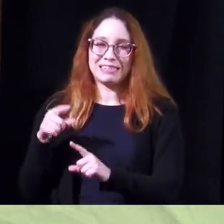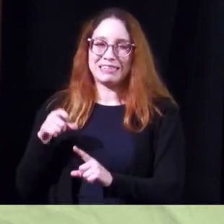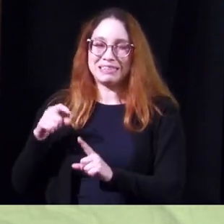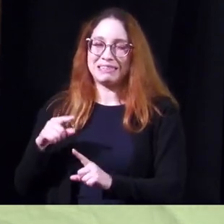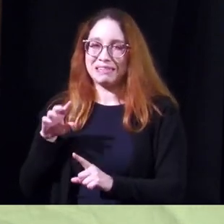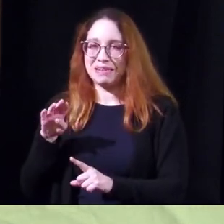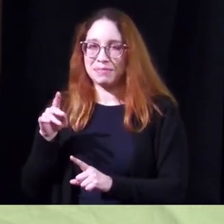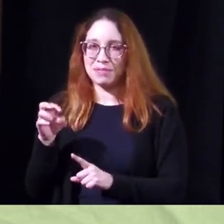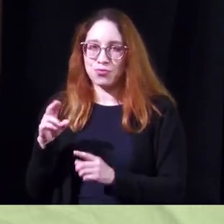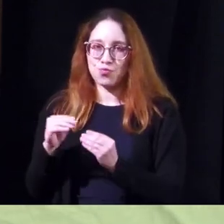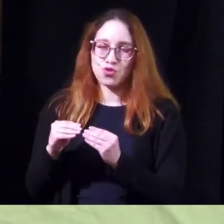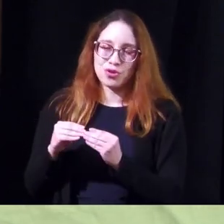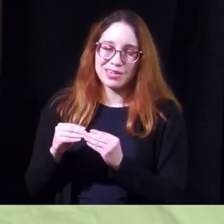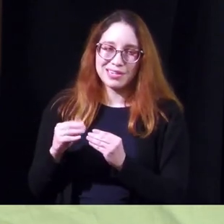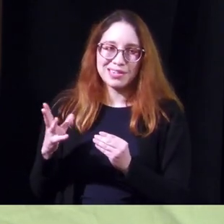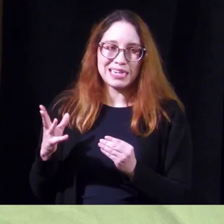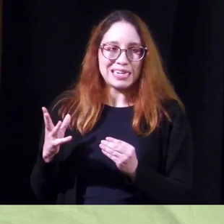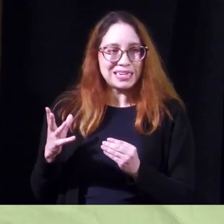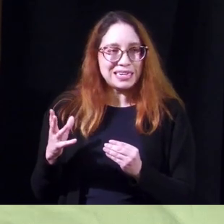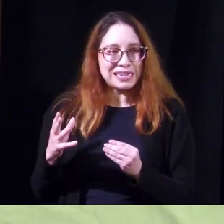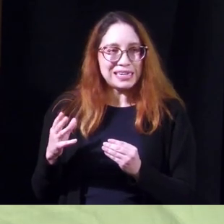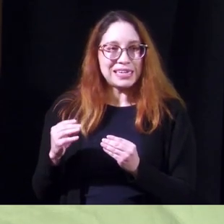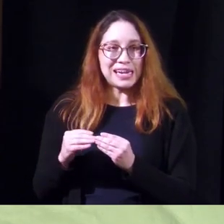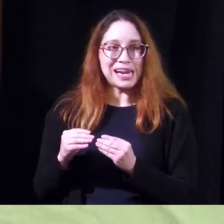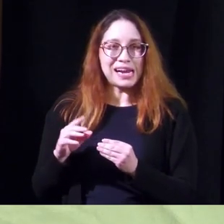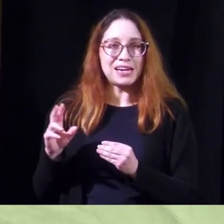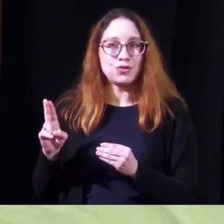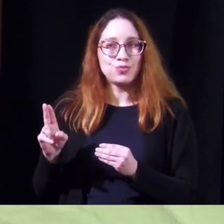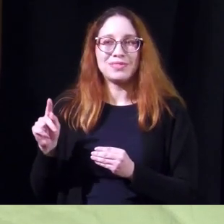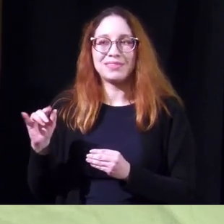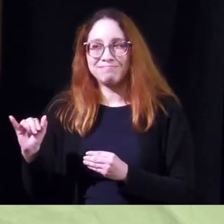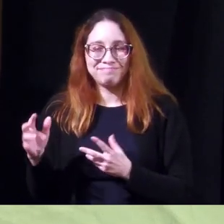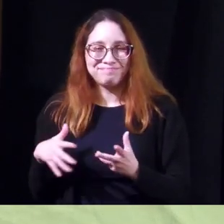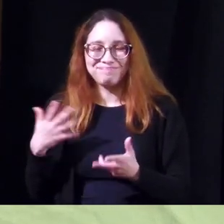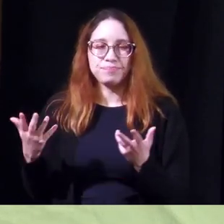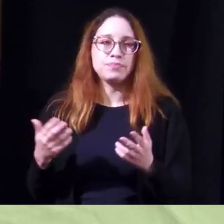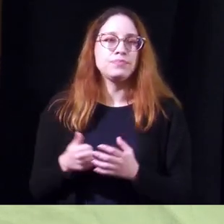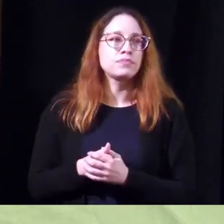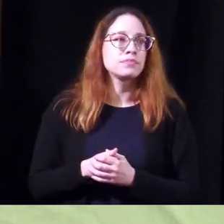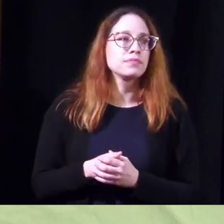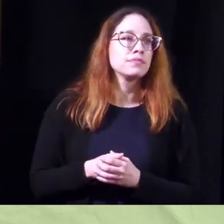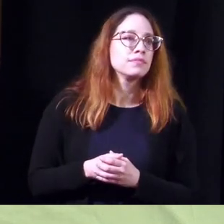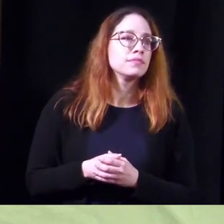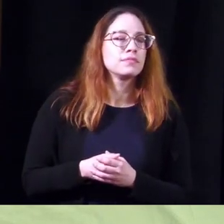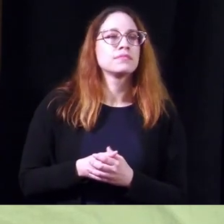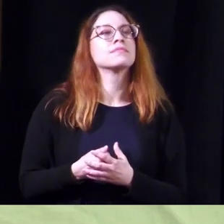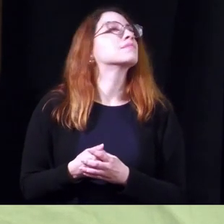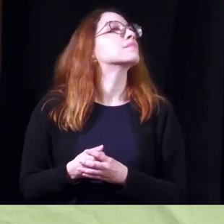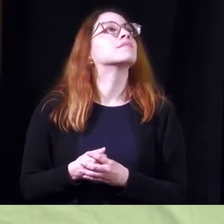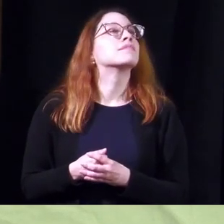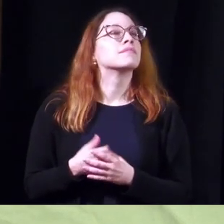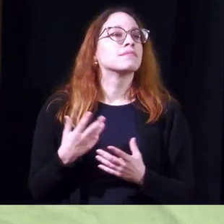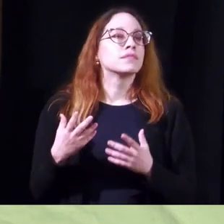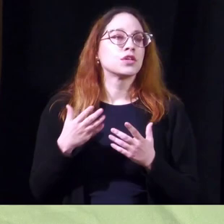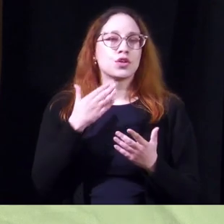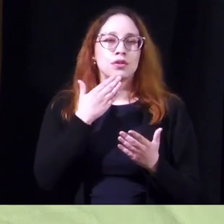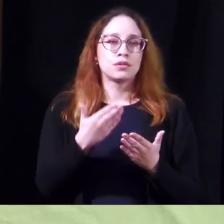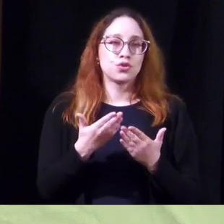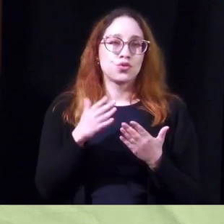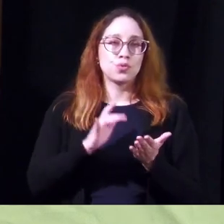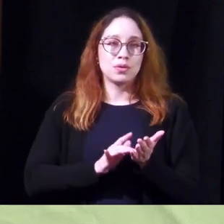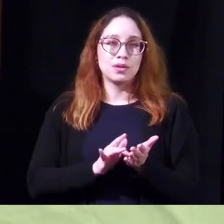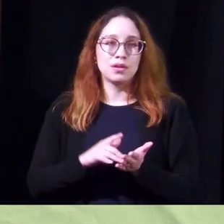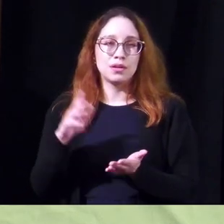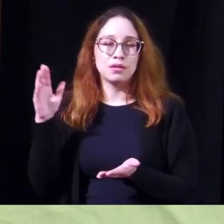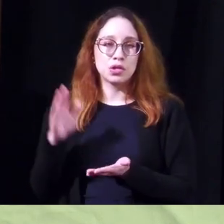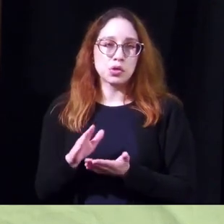the bladder it causes uh uh sometimes urinary infections and so on but um uh they're good medicine medicines for